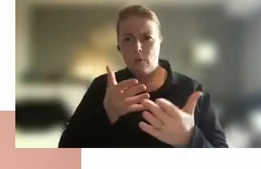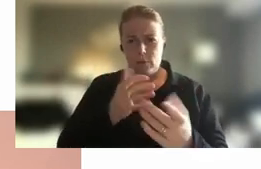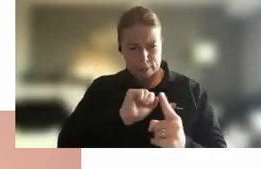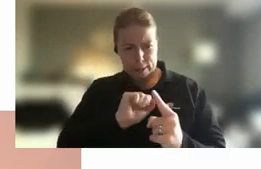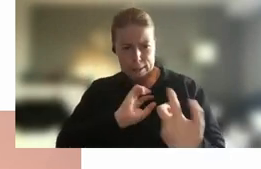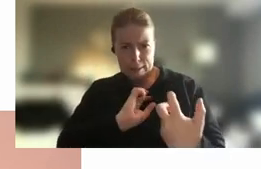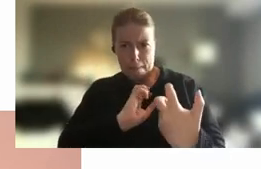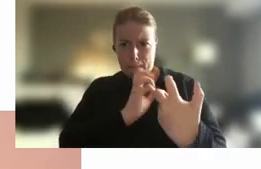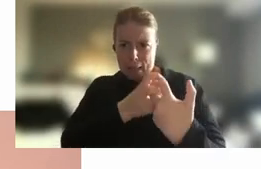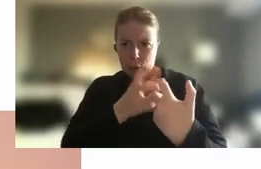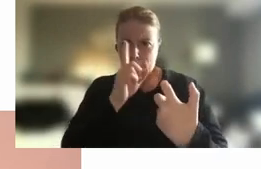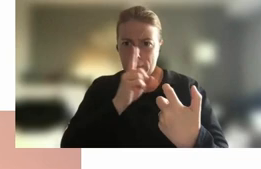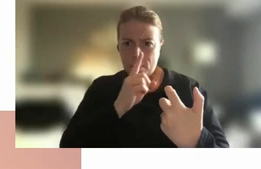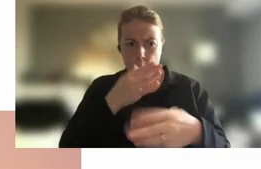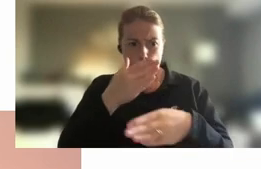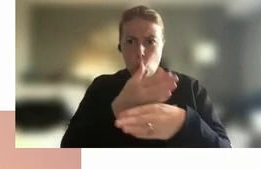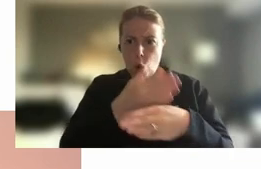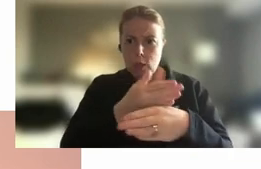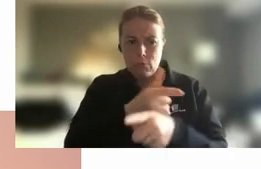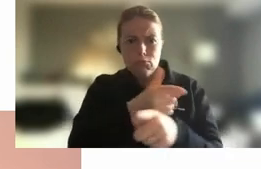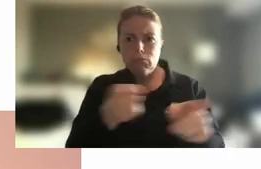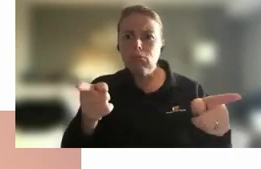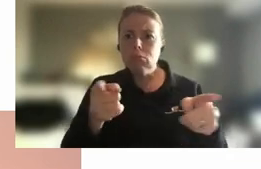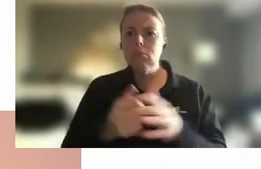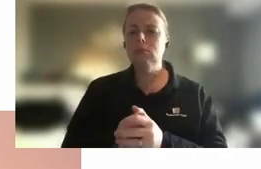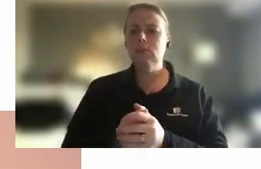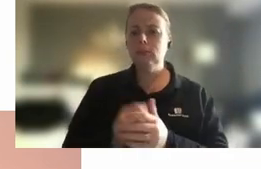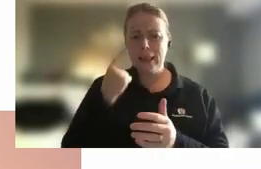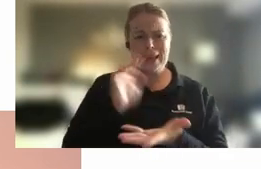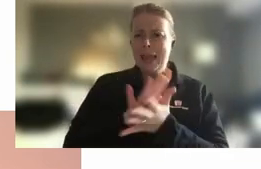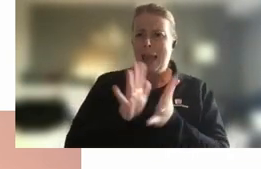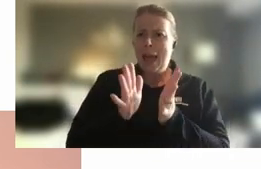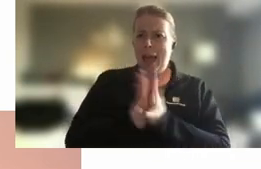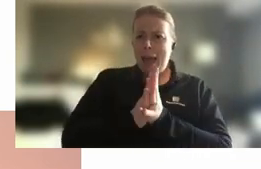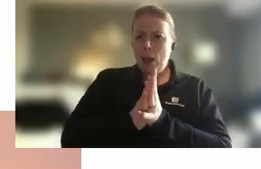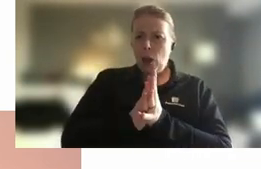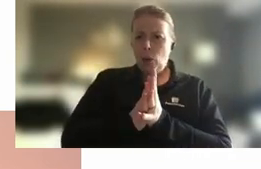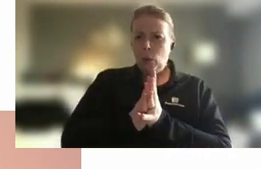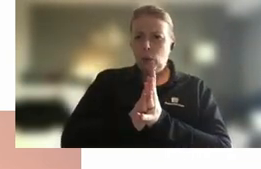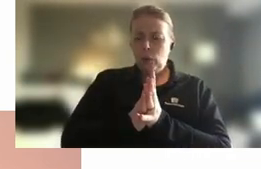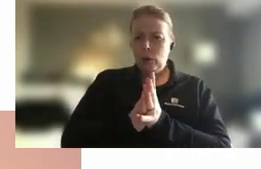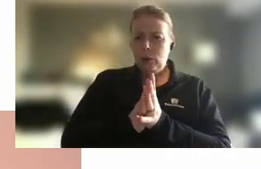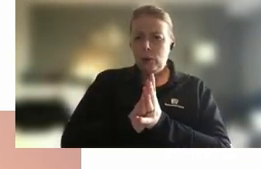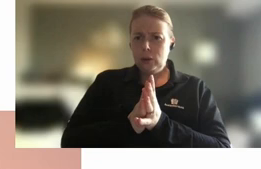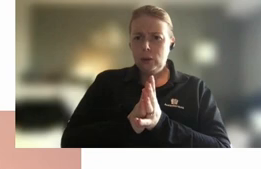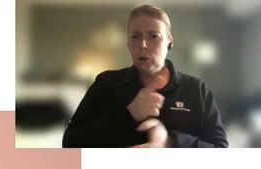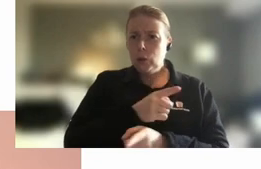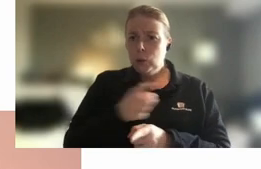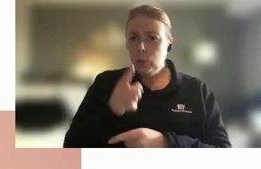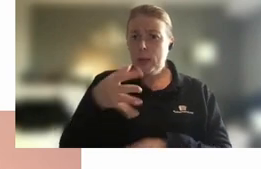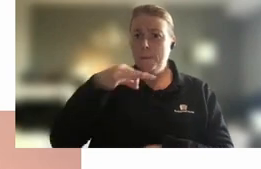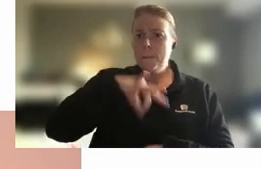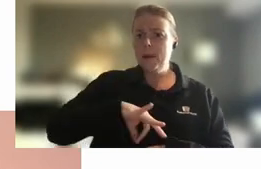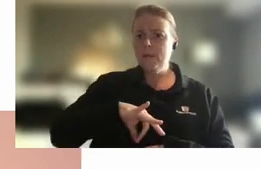people on the ground and really think about how you can do that in a way that takes advantage of the deep domain knowledge and expertise